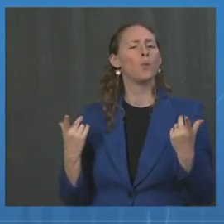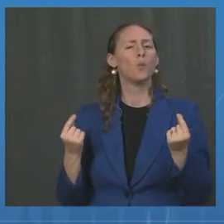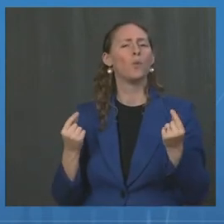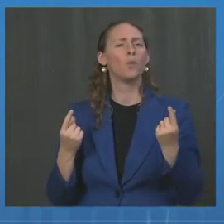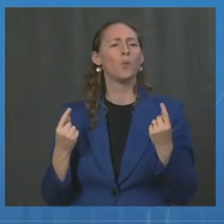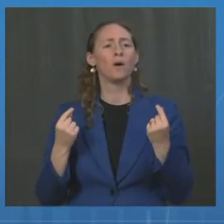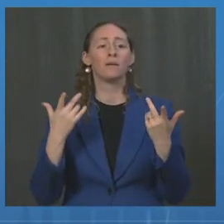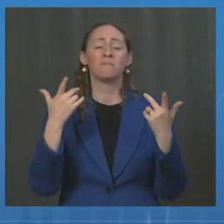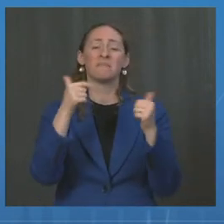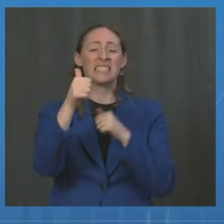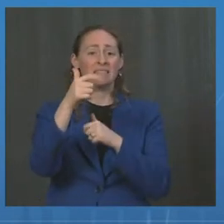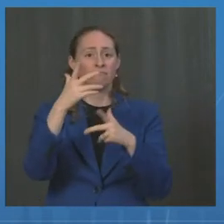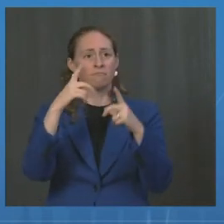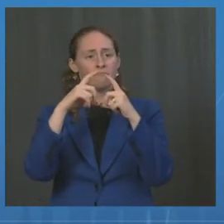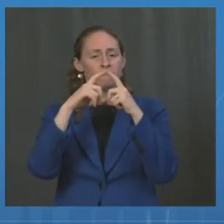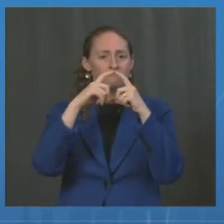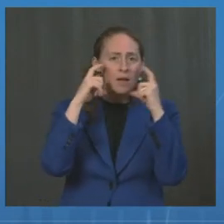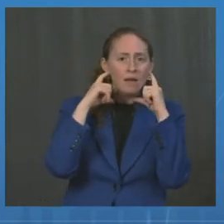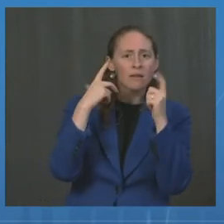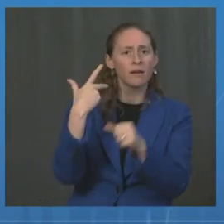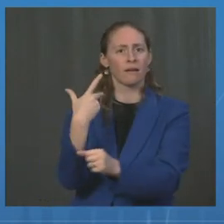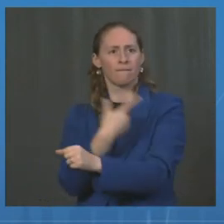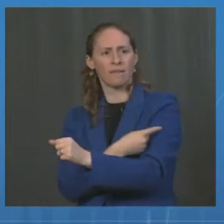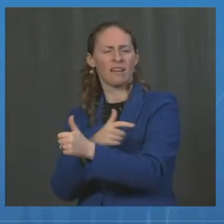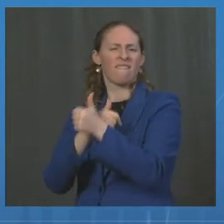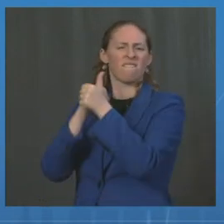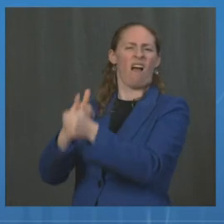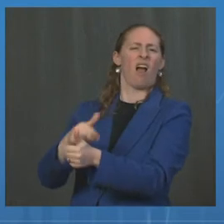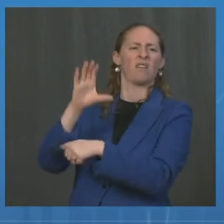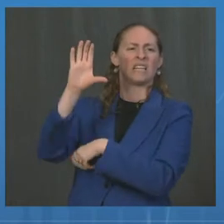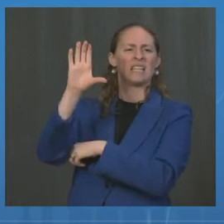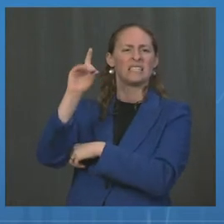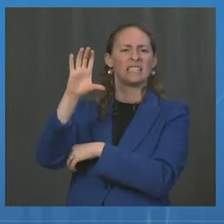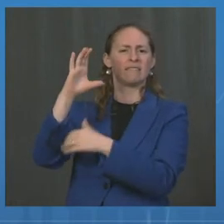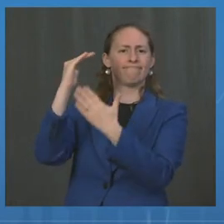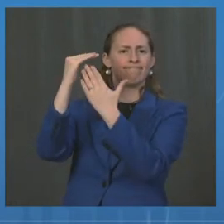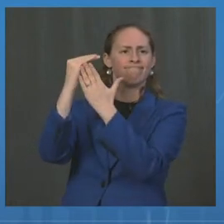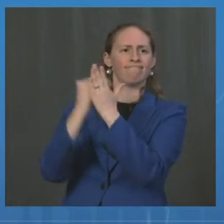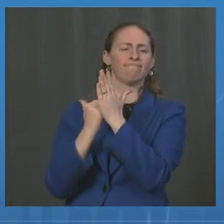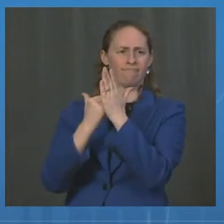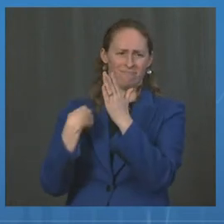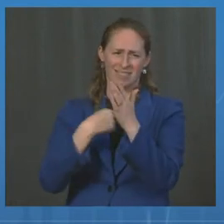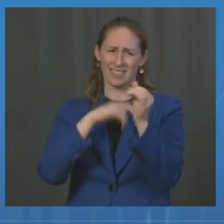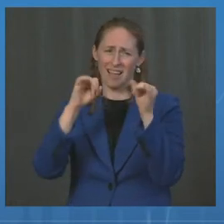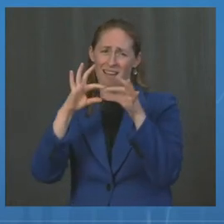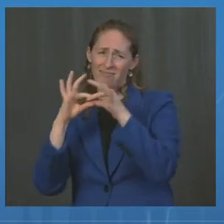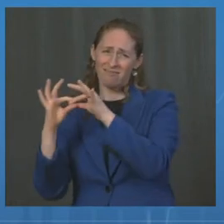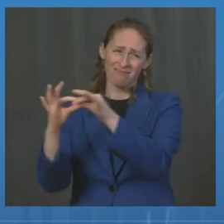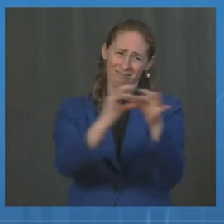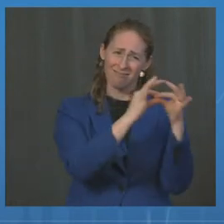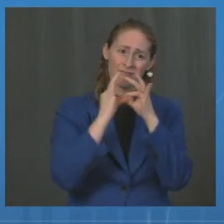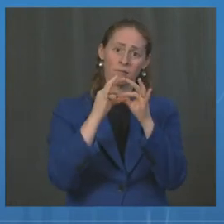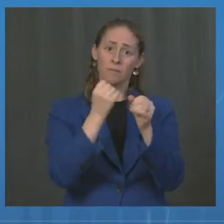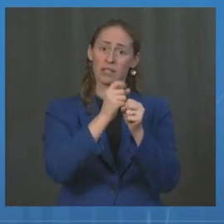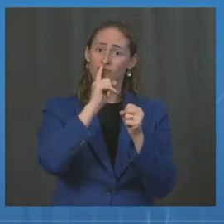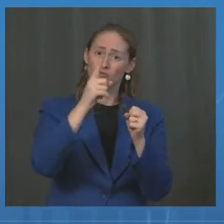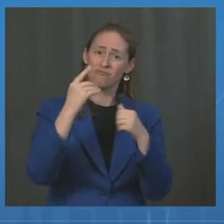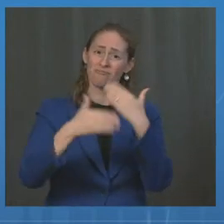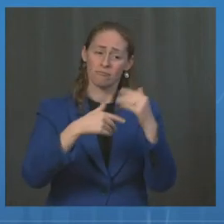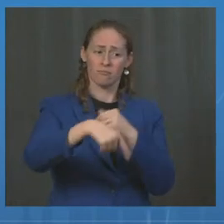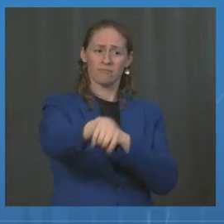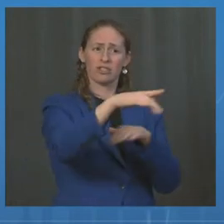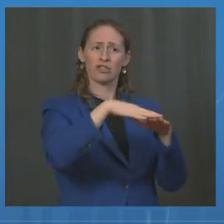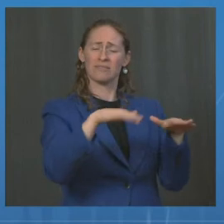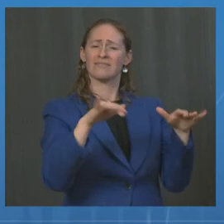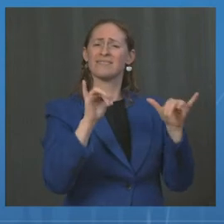follow CDC guidance. We must come together to ensure that our children, indeed our future, remain safe and healthy during